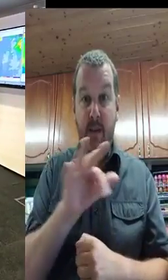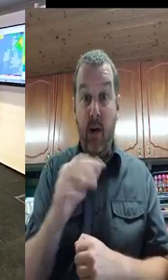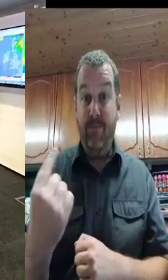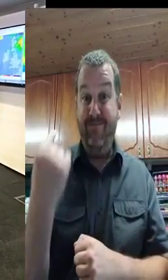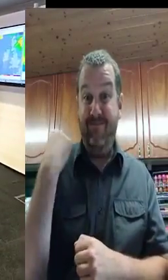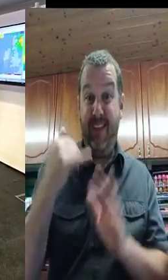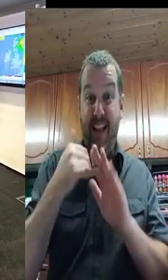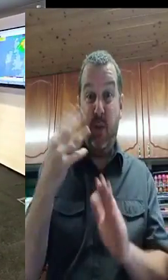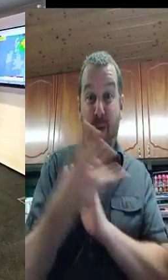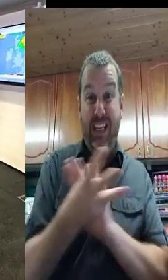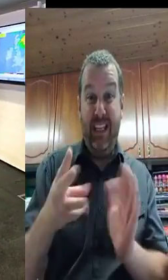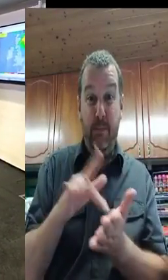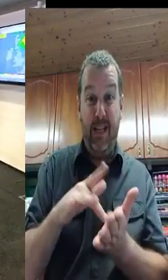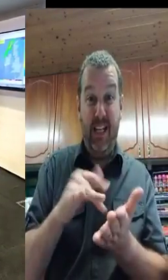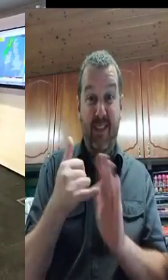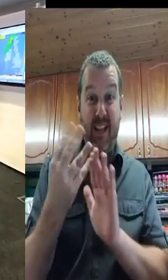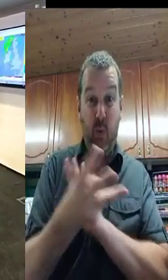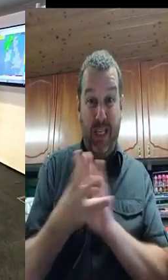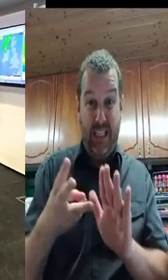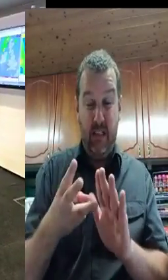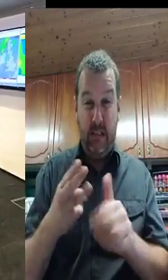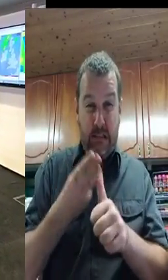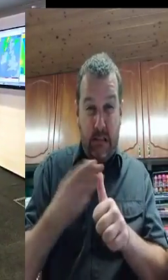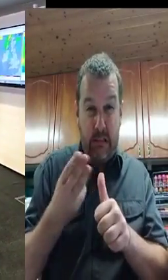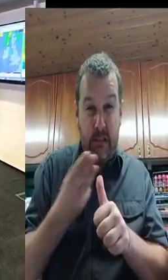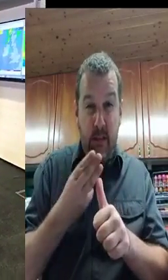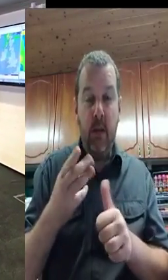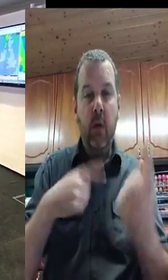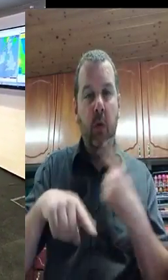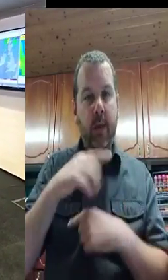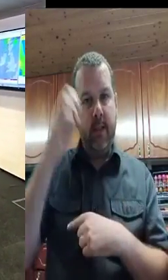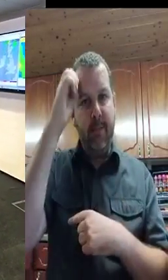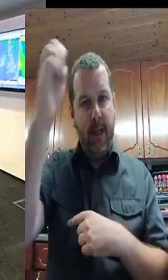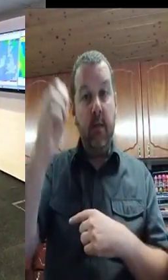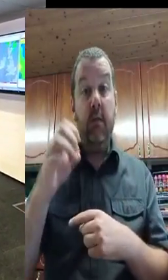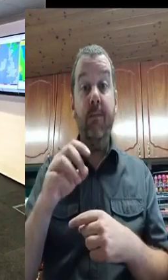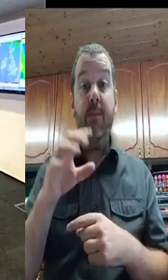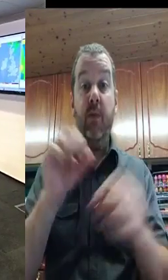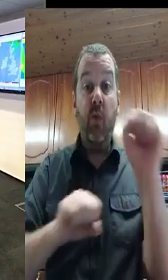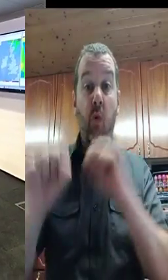has any queries at any point, please contact us through any of those meetings. Thank you.